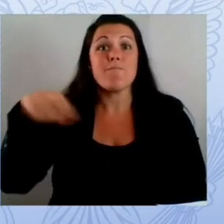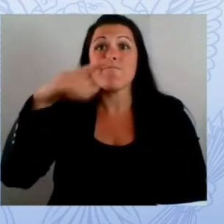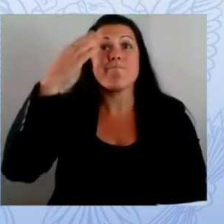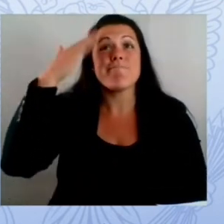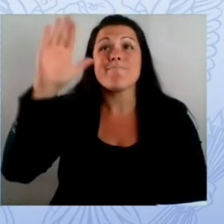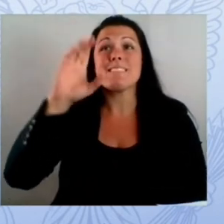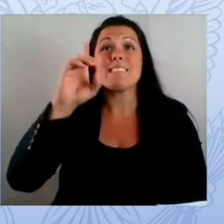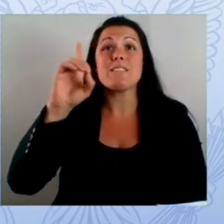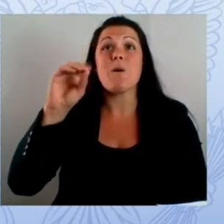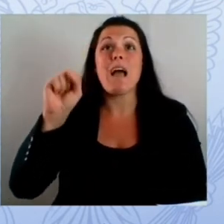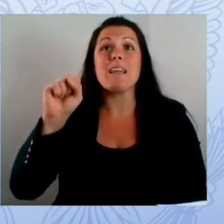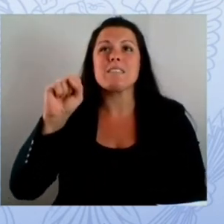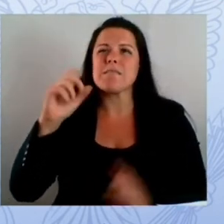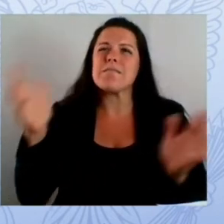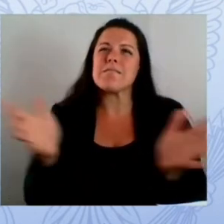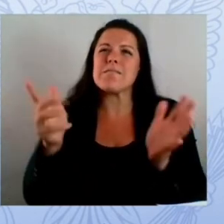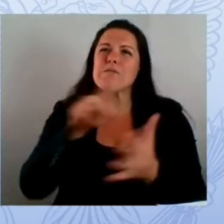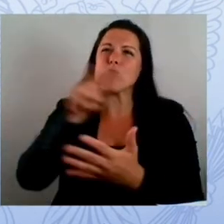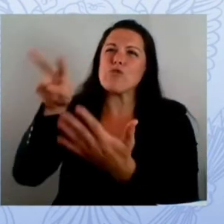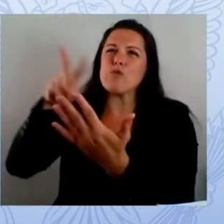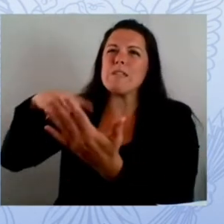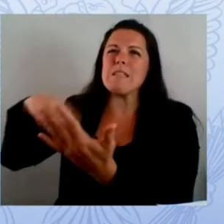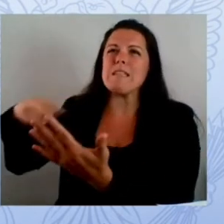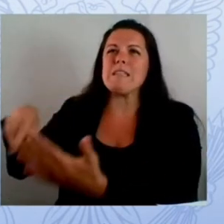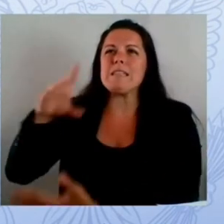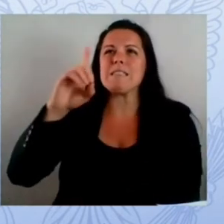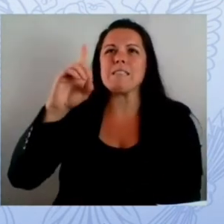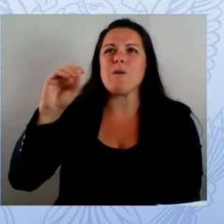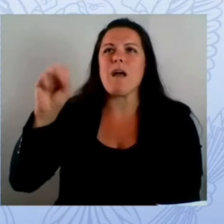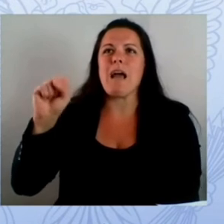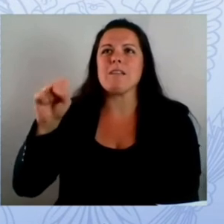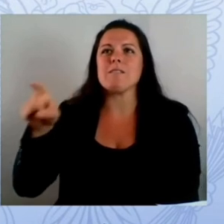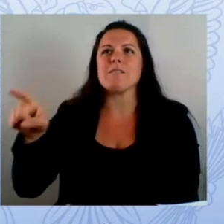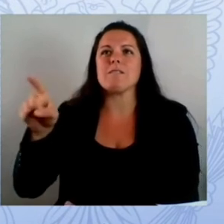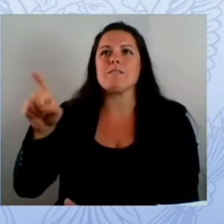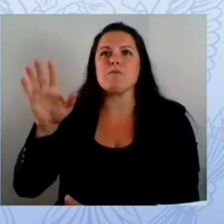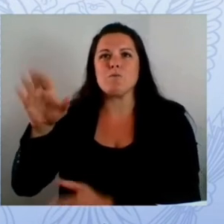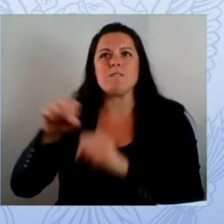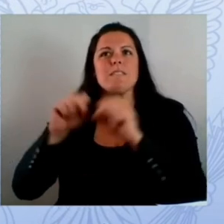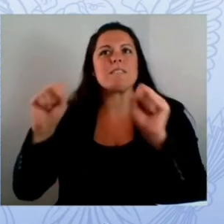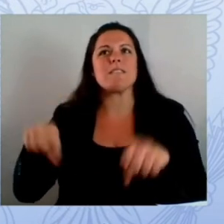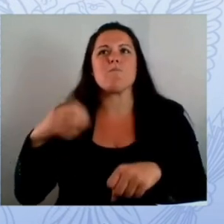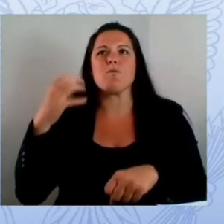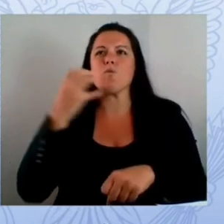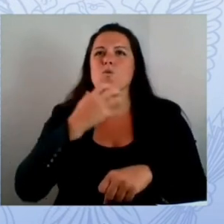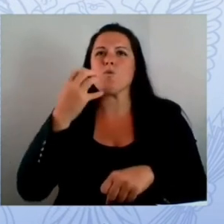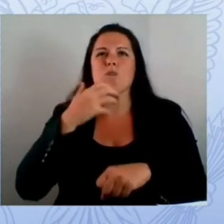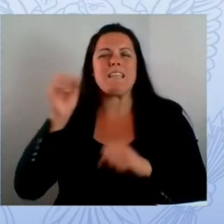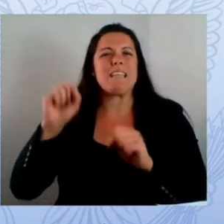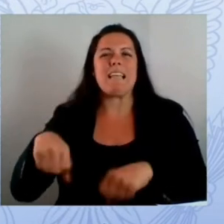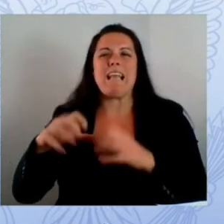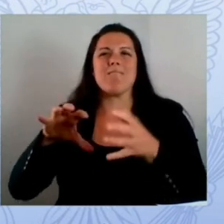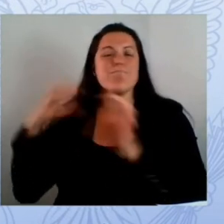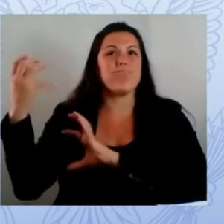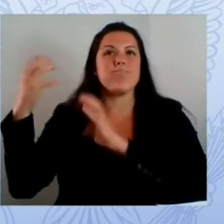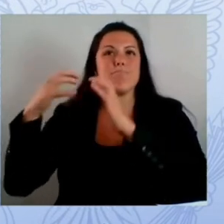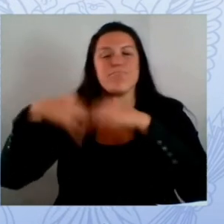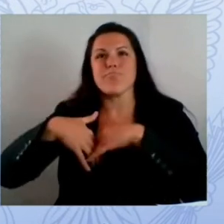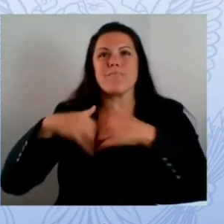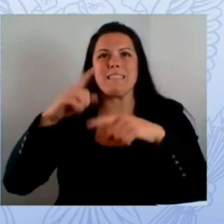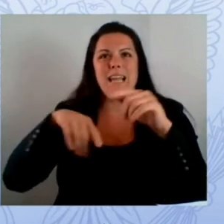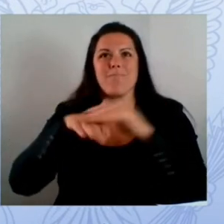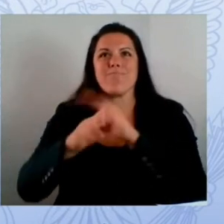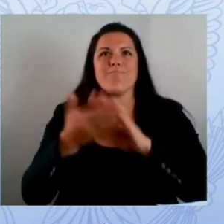shutting those off has been a huge benefit to our schools and universities another thing that we've done in